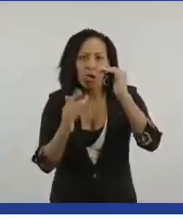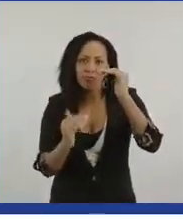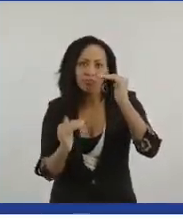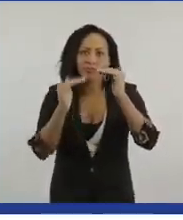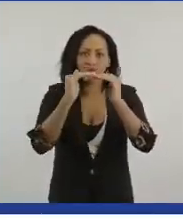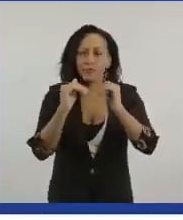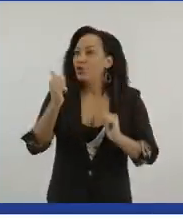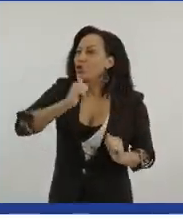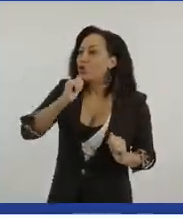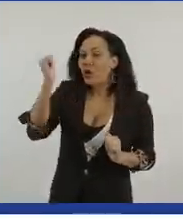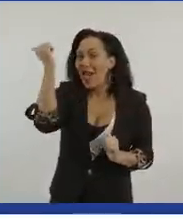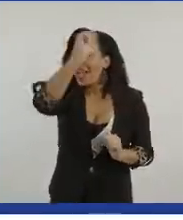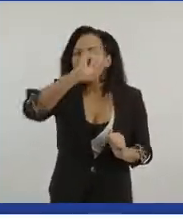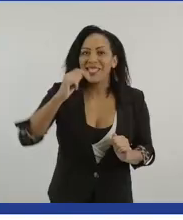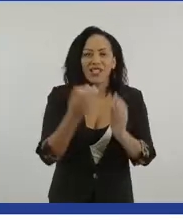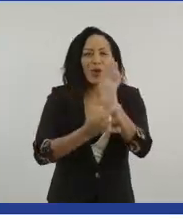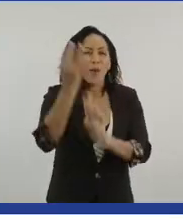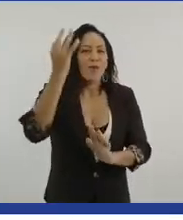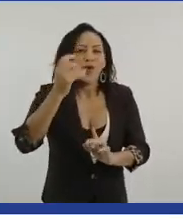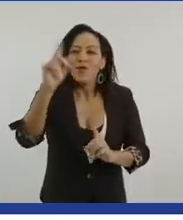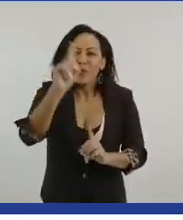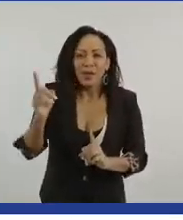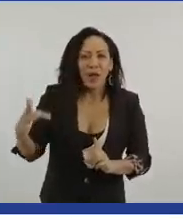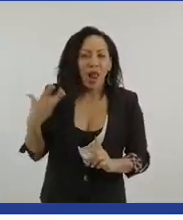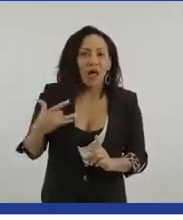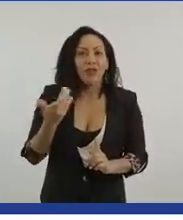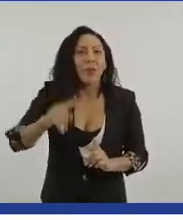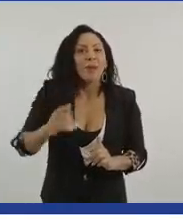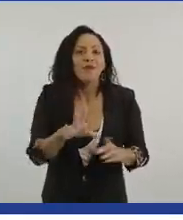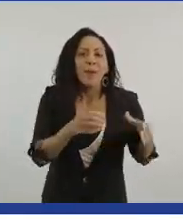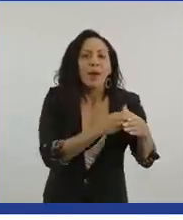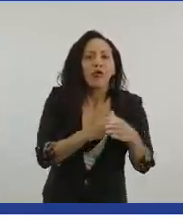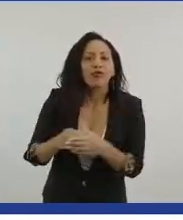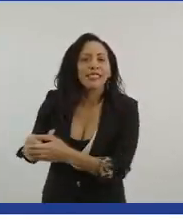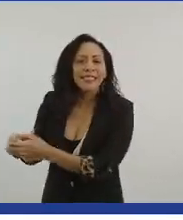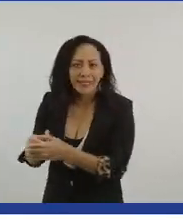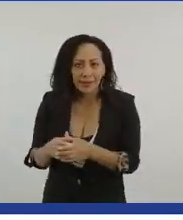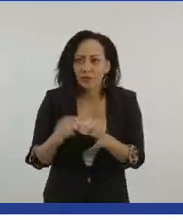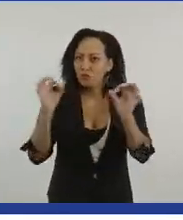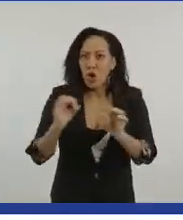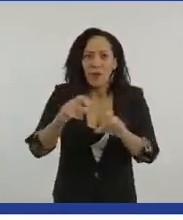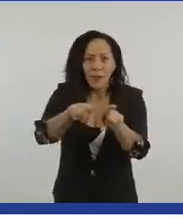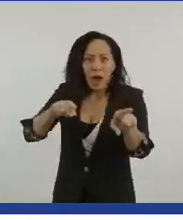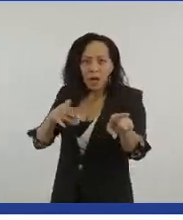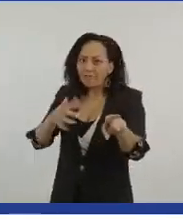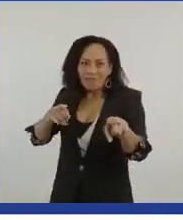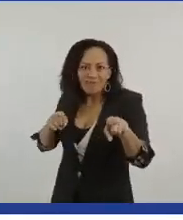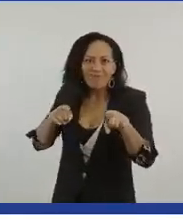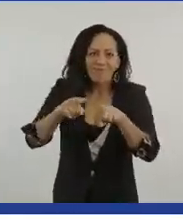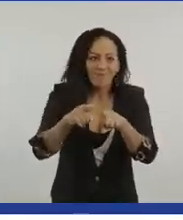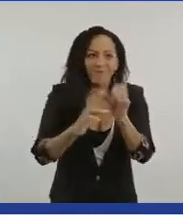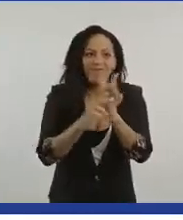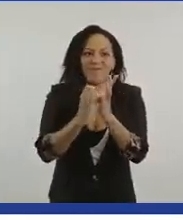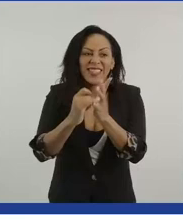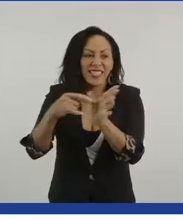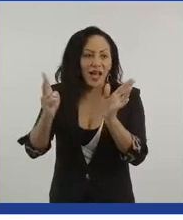expertise to improve the lives of people from underrepresented communities, leaving nobody behind. Introducing the Nissan